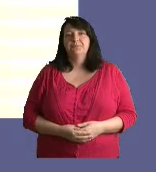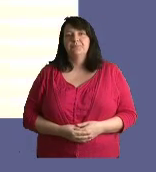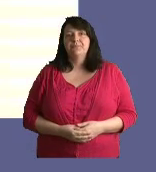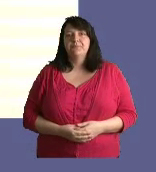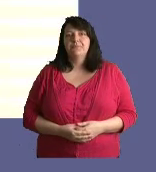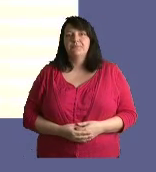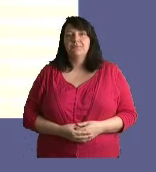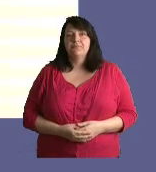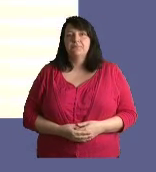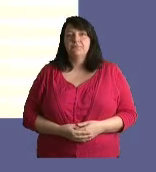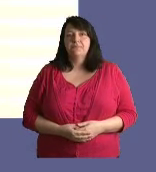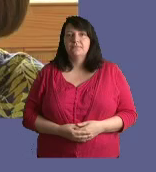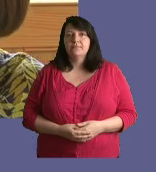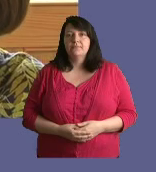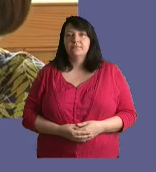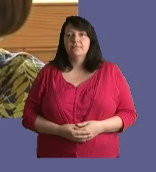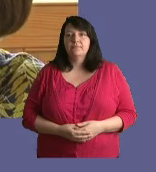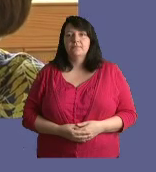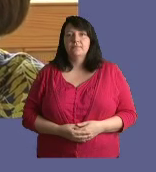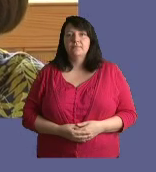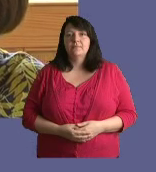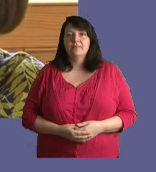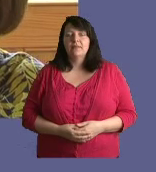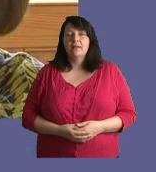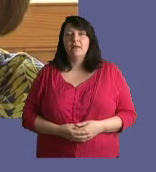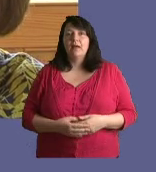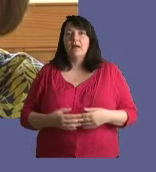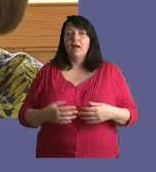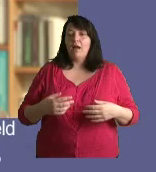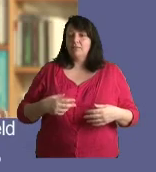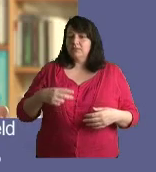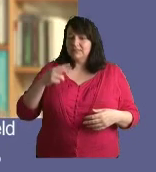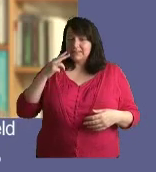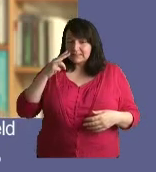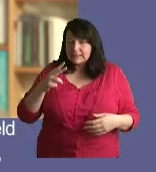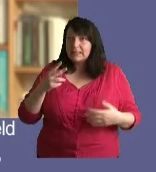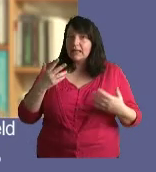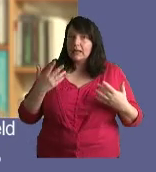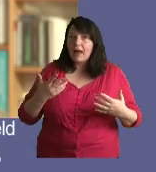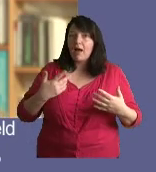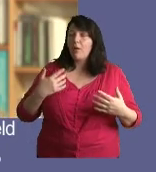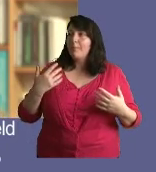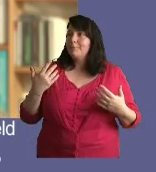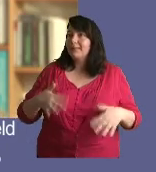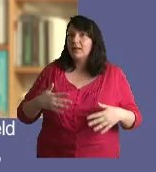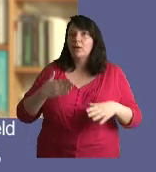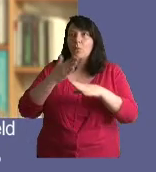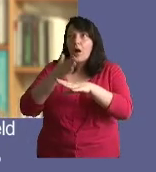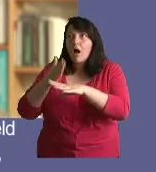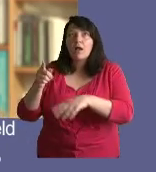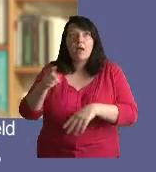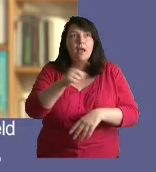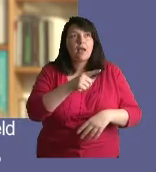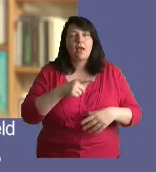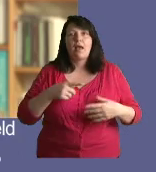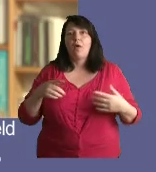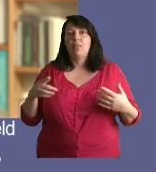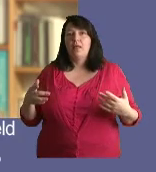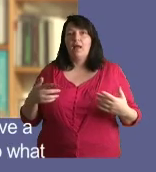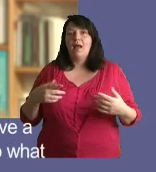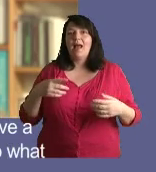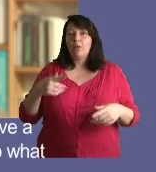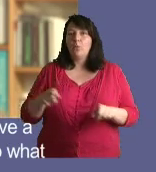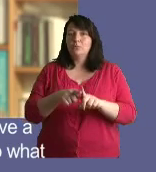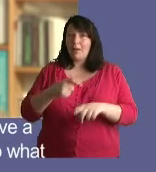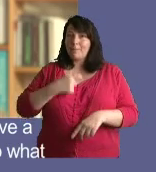seen it from actually working in the field and now actually being in the patient group